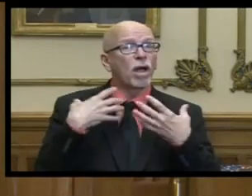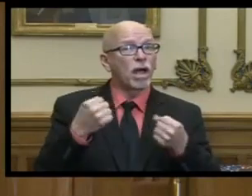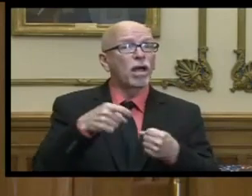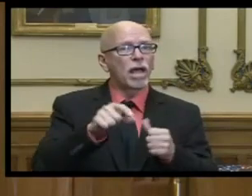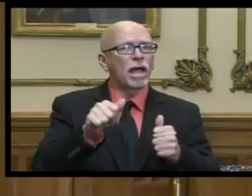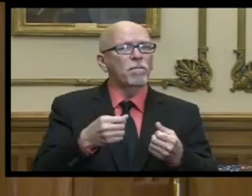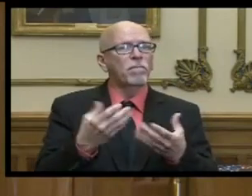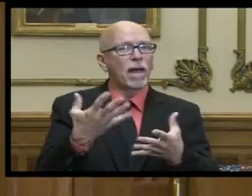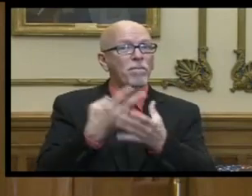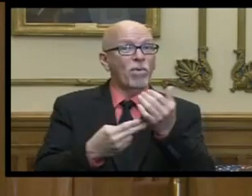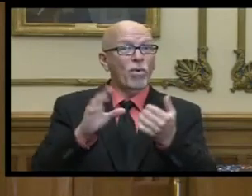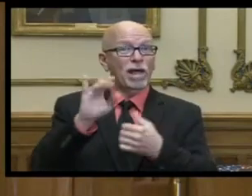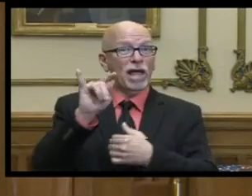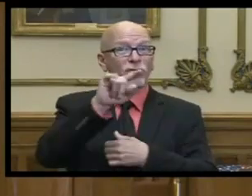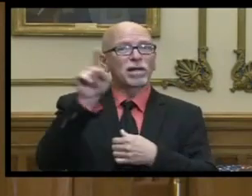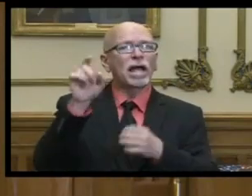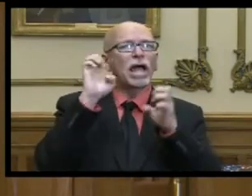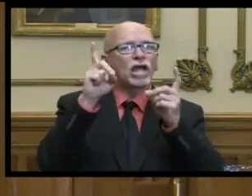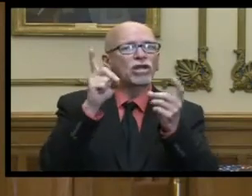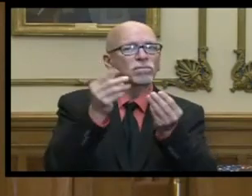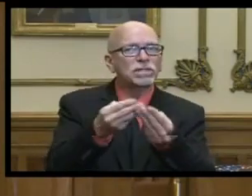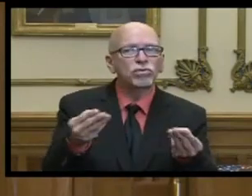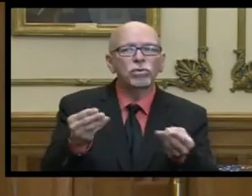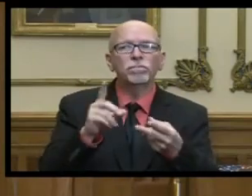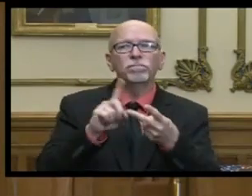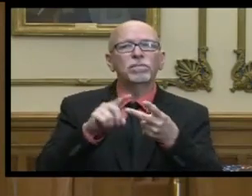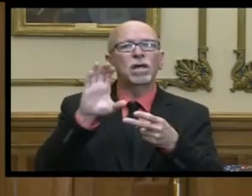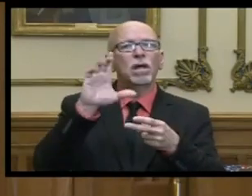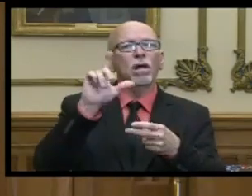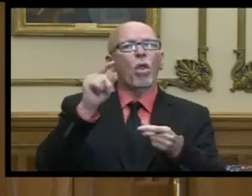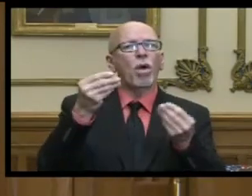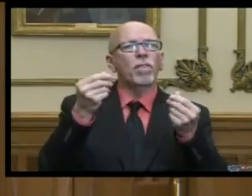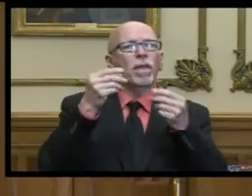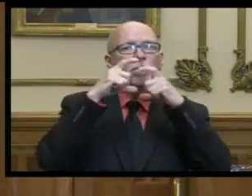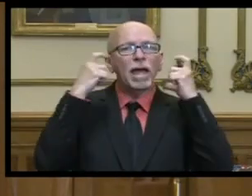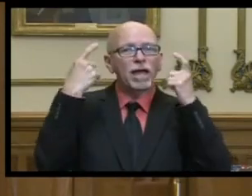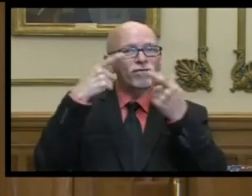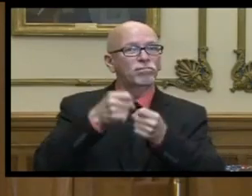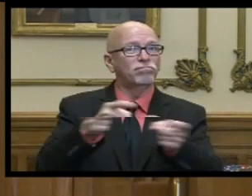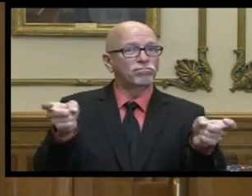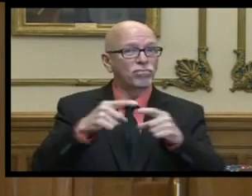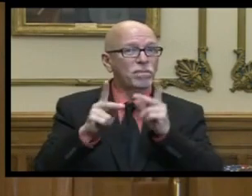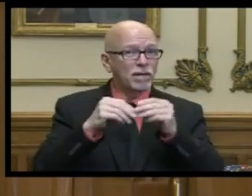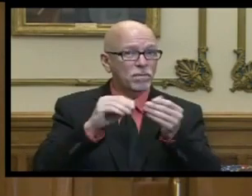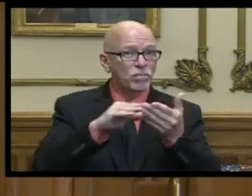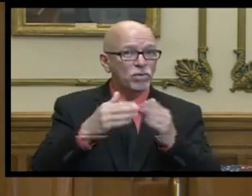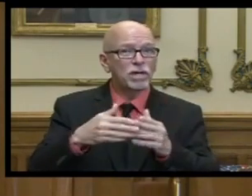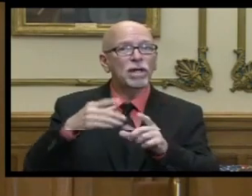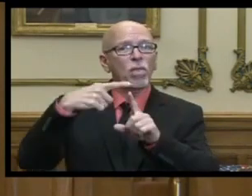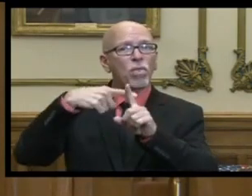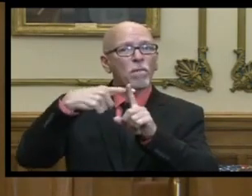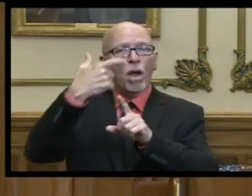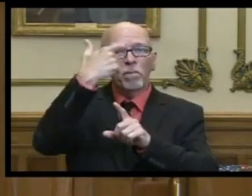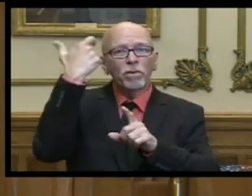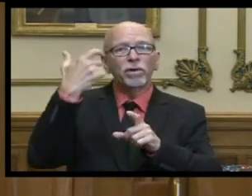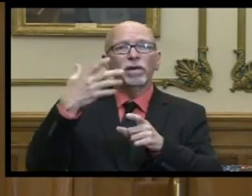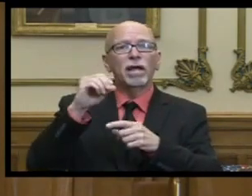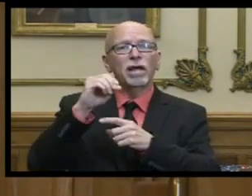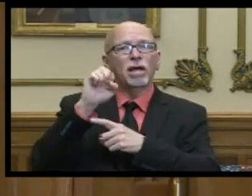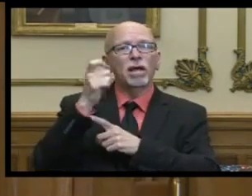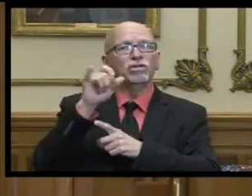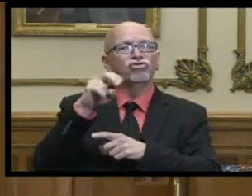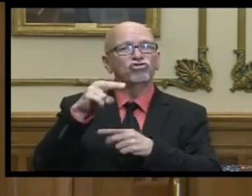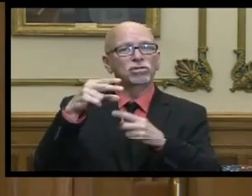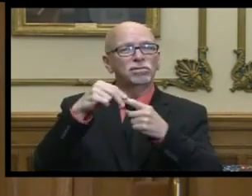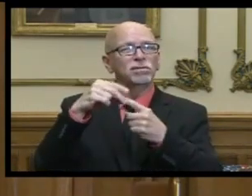to provide to both counties education material cloth masks for distribution to the community thermometers and portable oxygen monitors